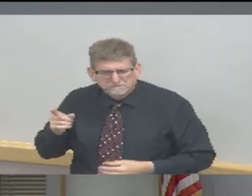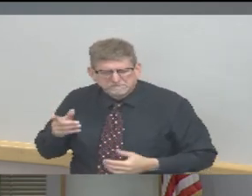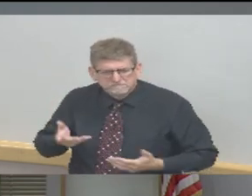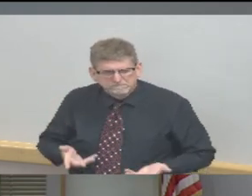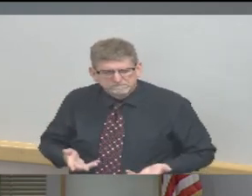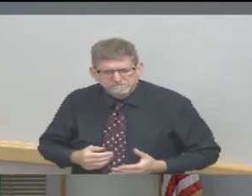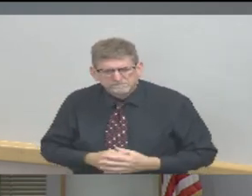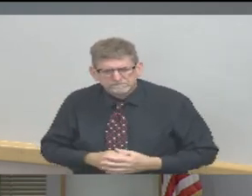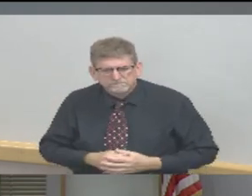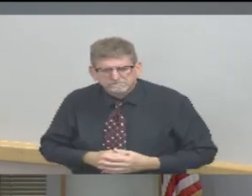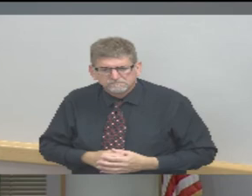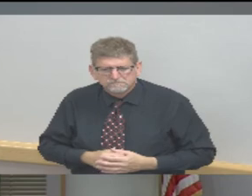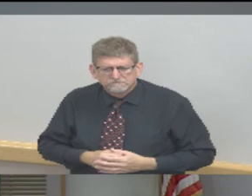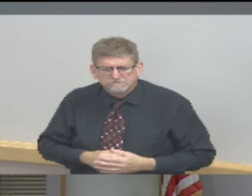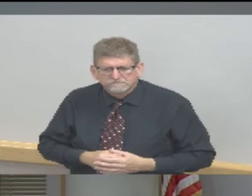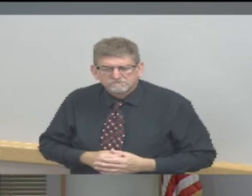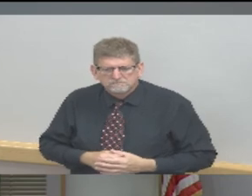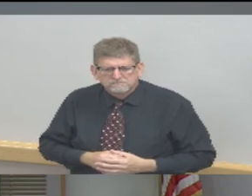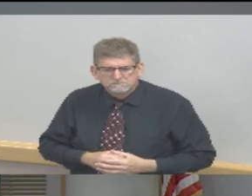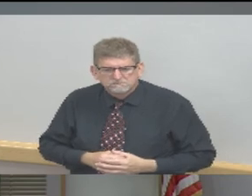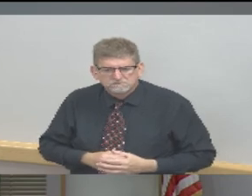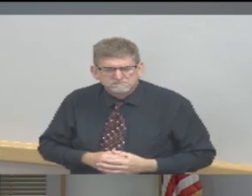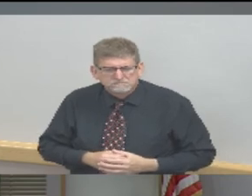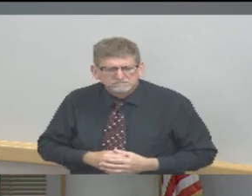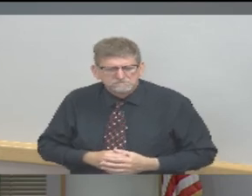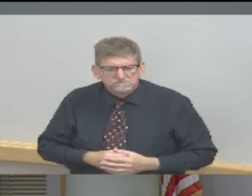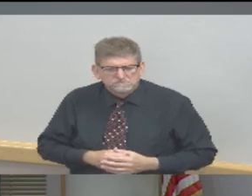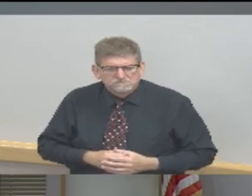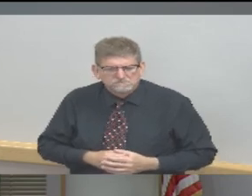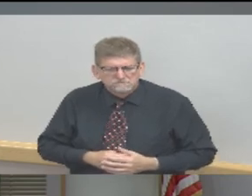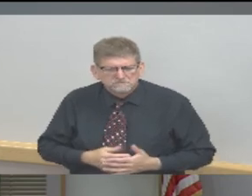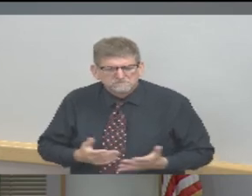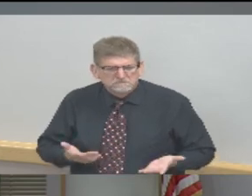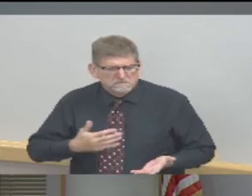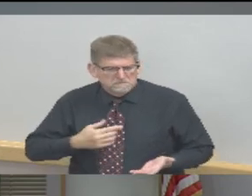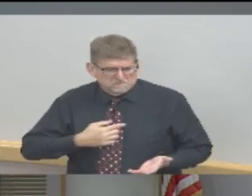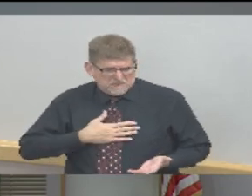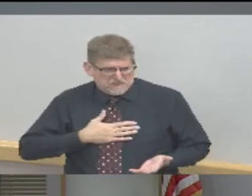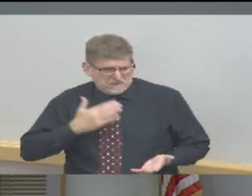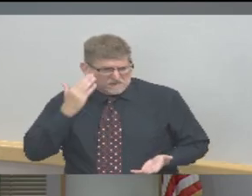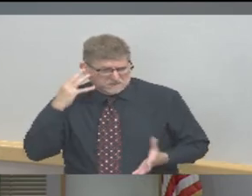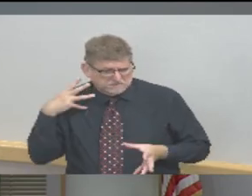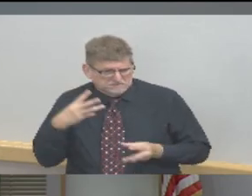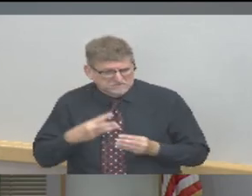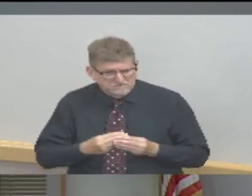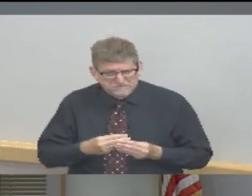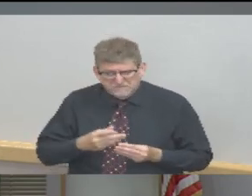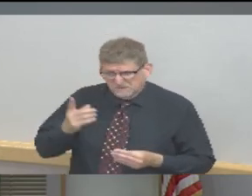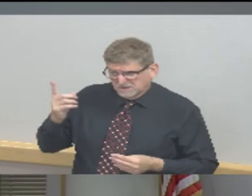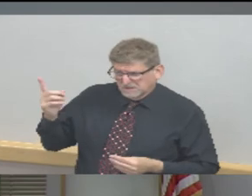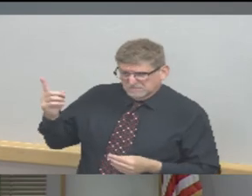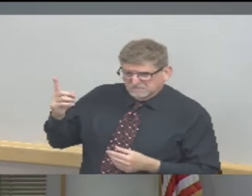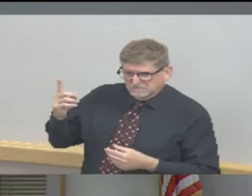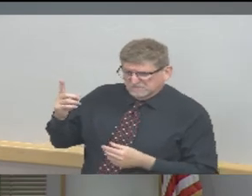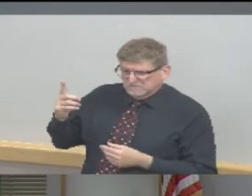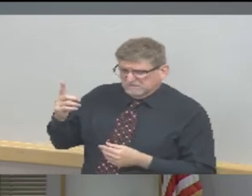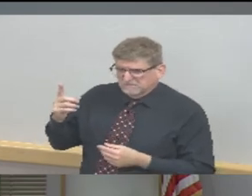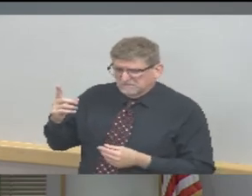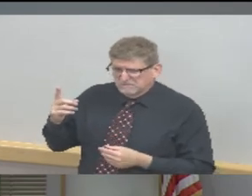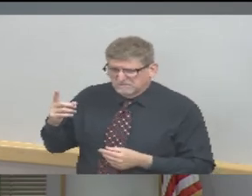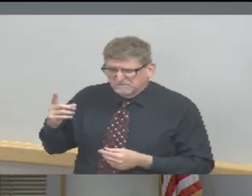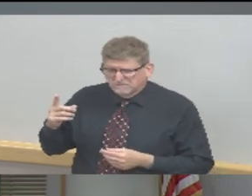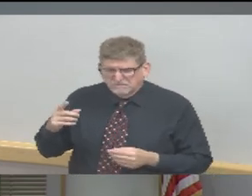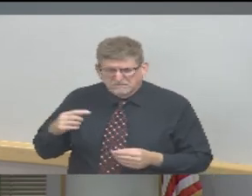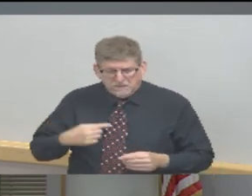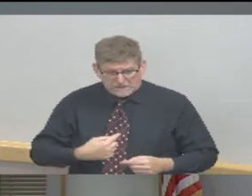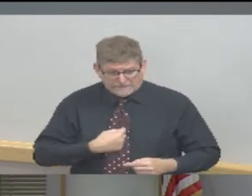those investigators, to my knowledge, did not make a recommendation to the governor. And the governor did not indicate that he was